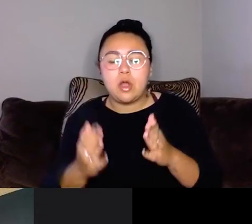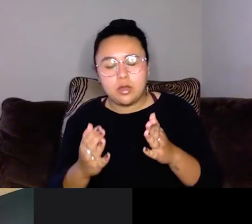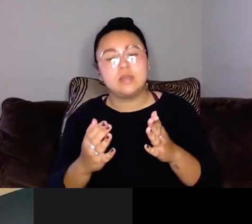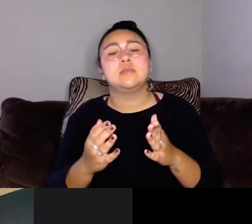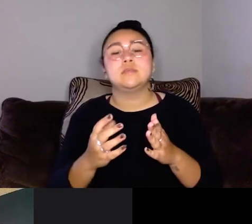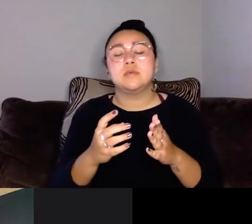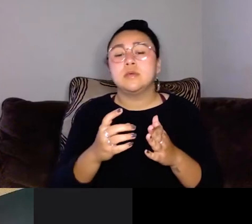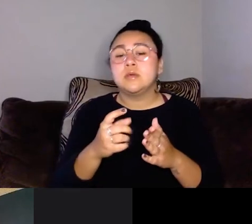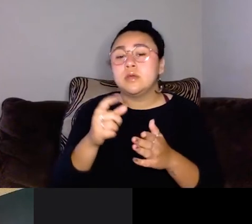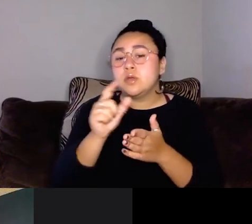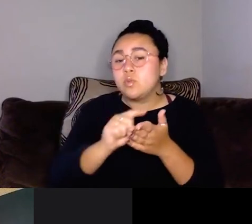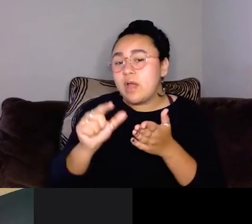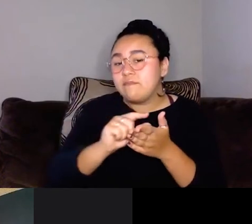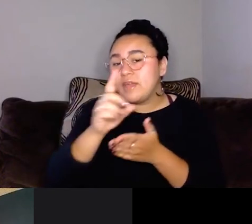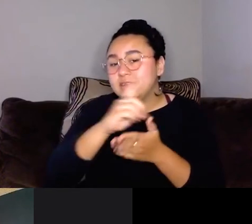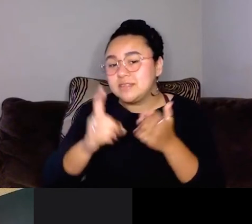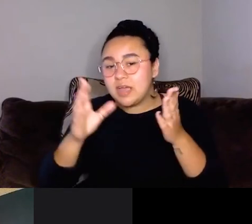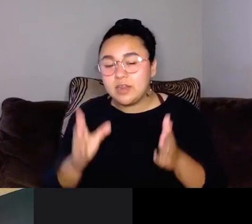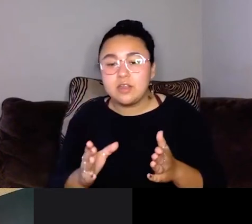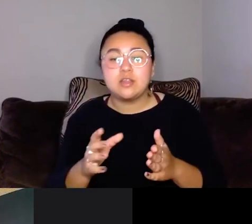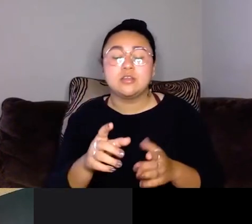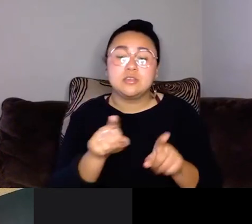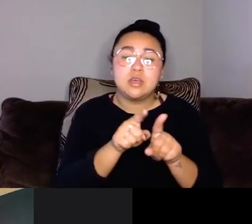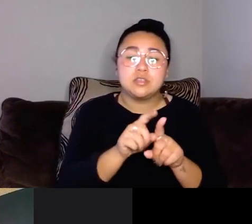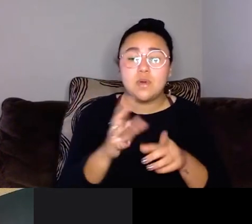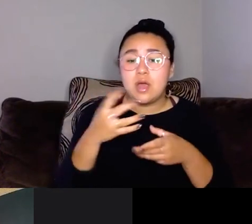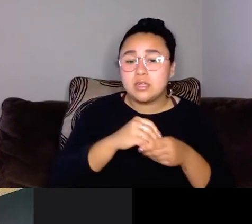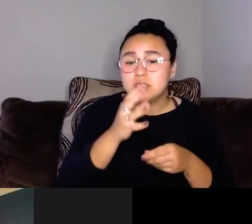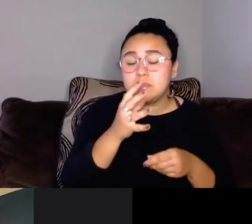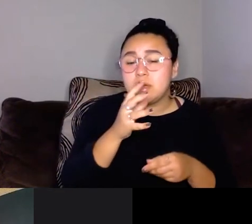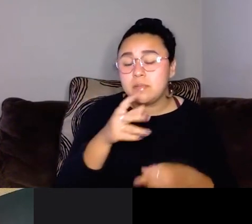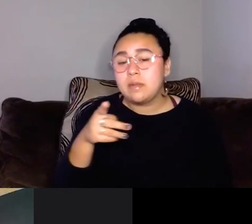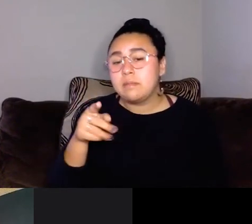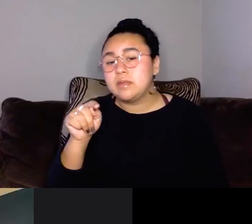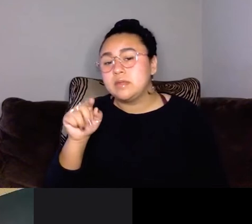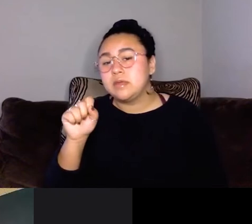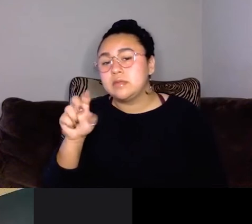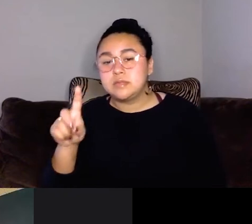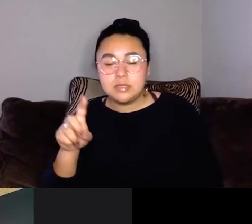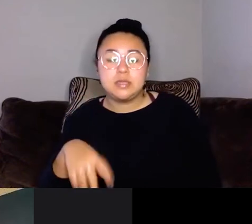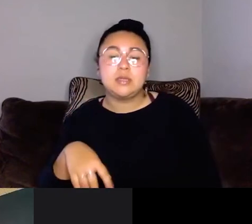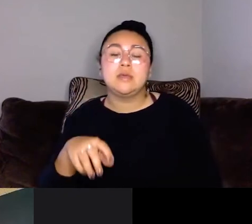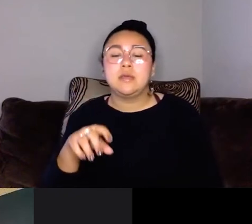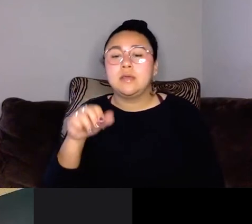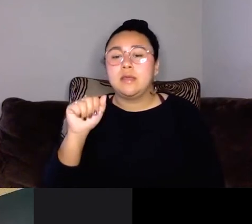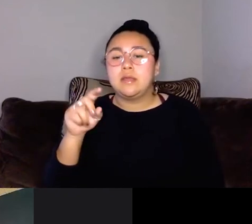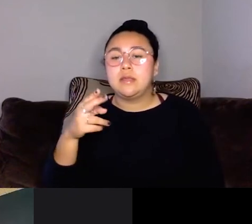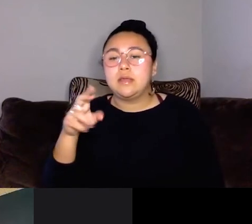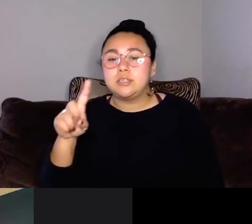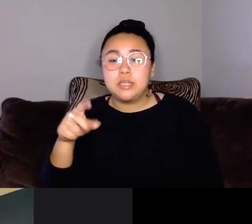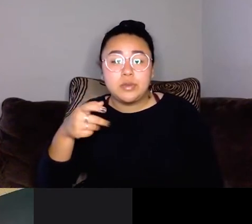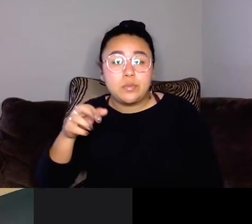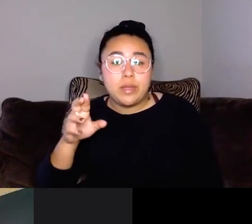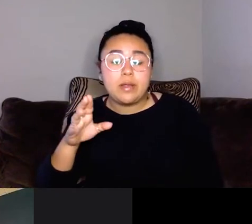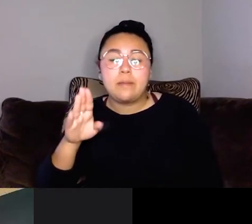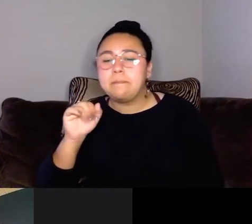a childhood sexual abuse survivor, and a PTSD ADHD queer babe. She is also